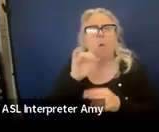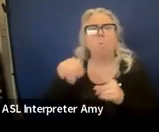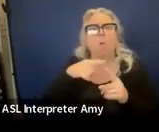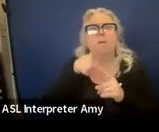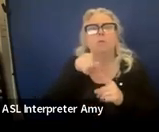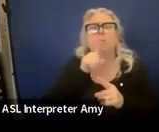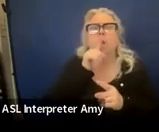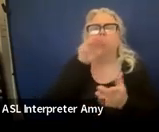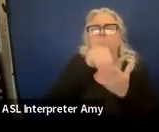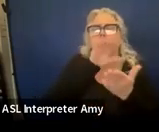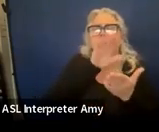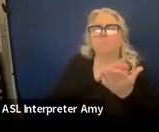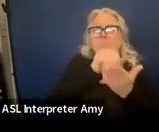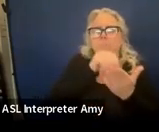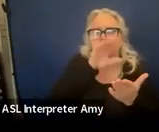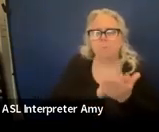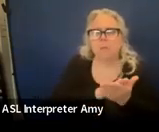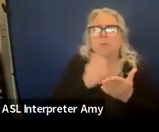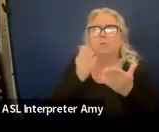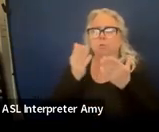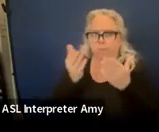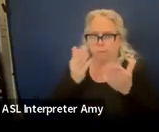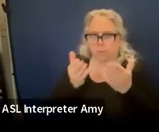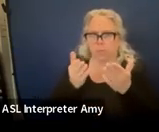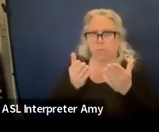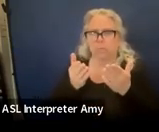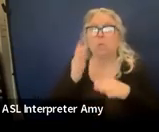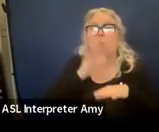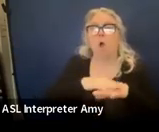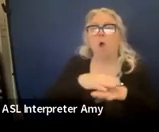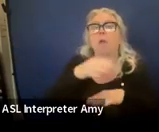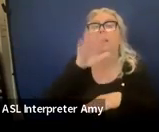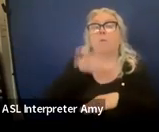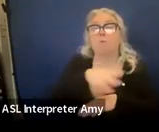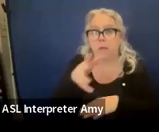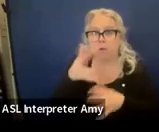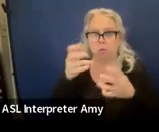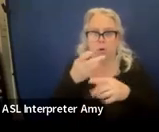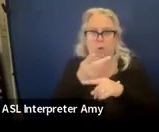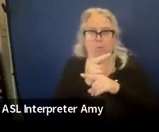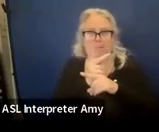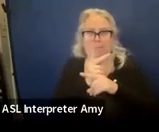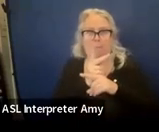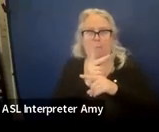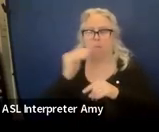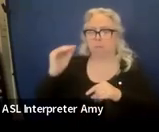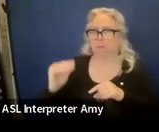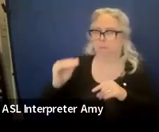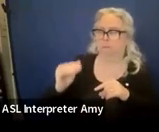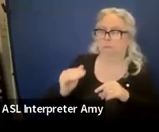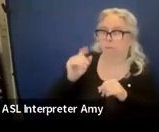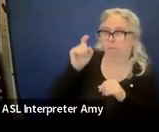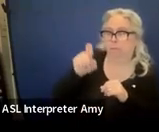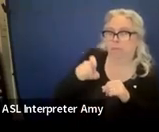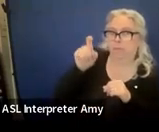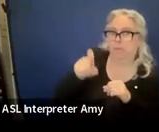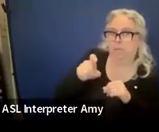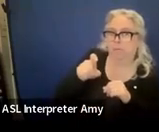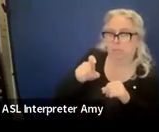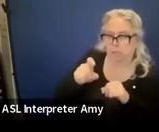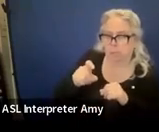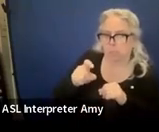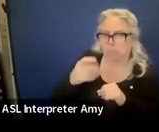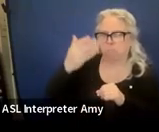documenting services on the service grid, you want to keep in, keep the child's needs at the forefront.